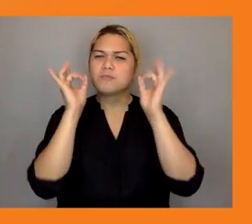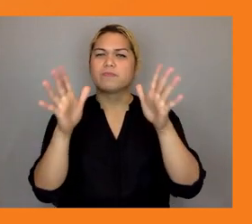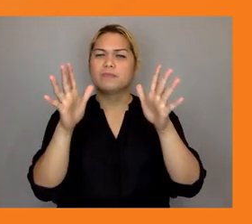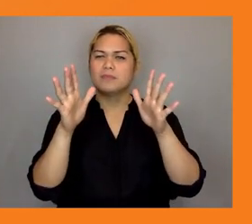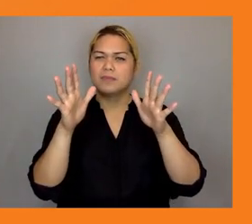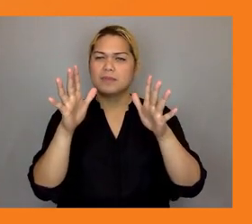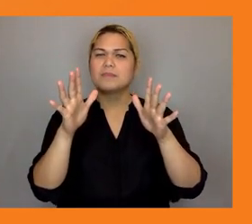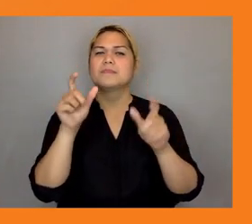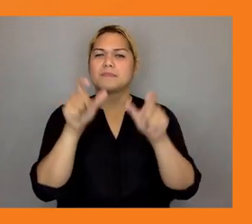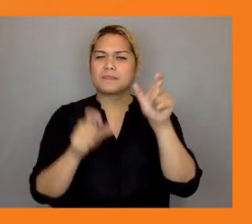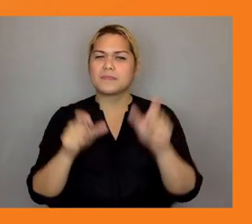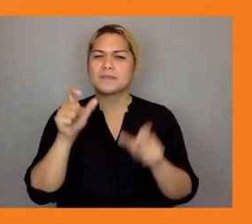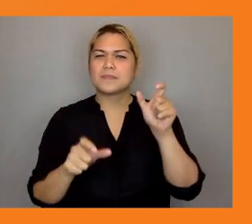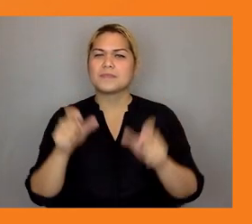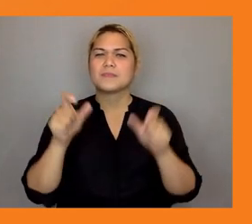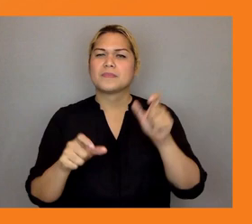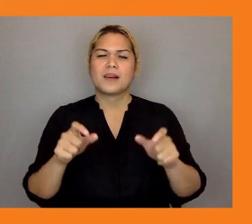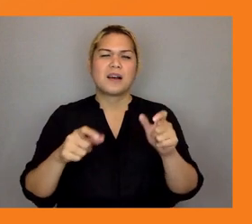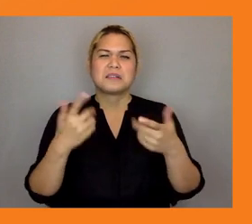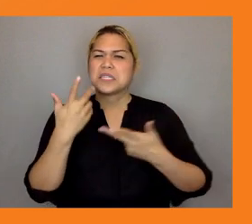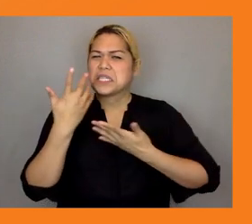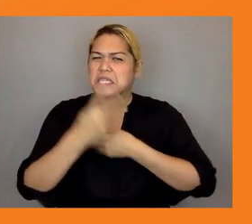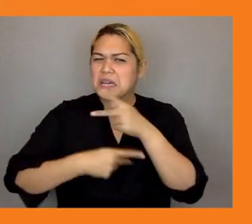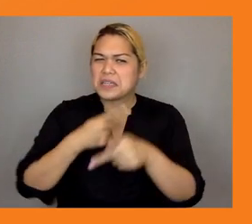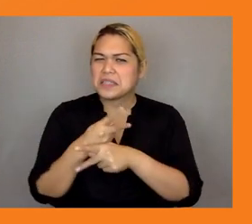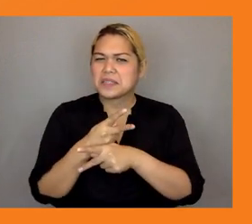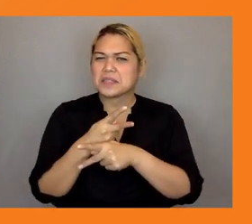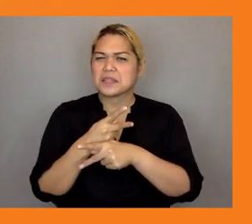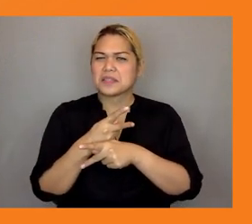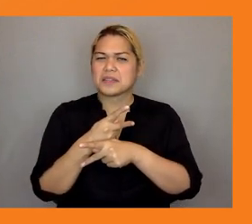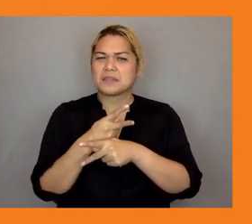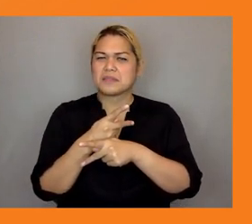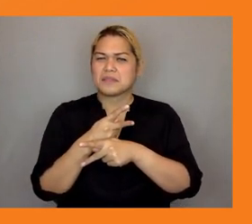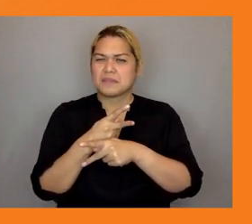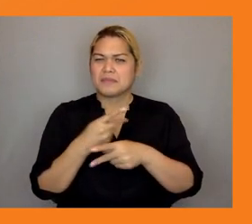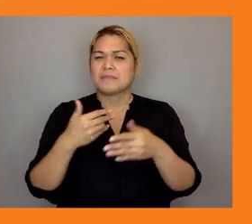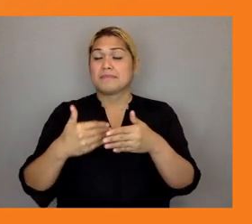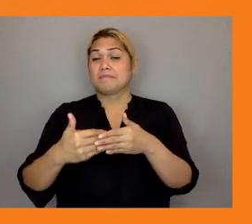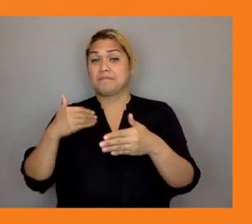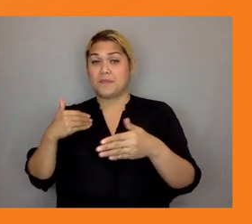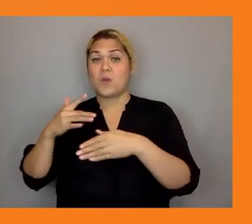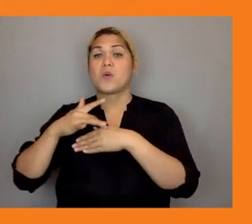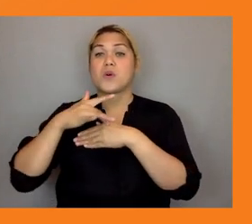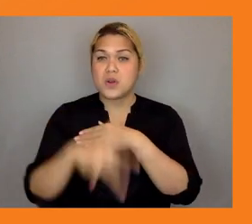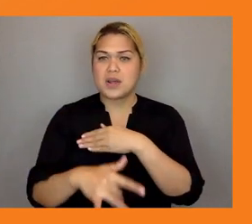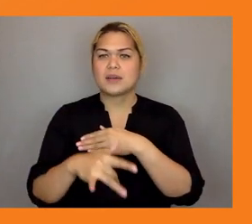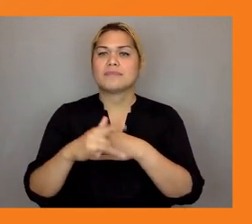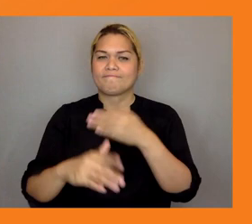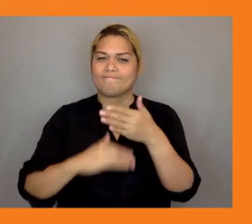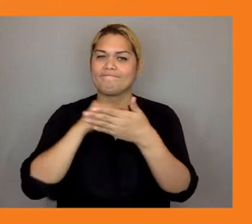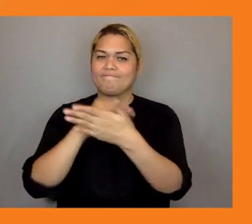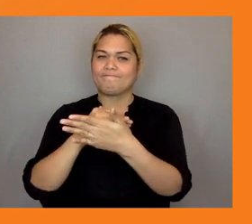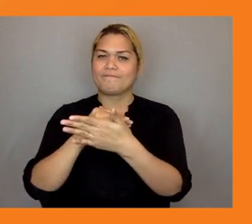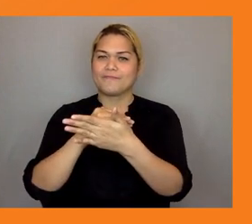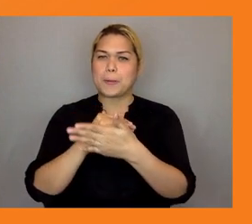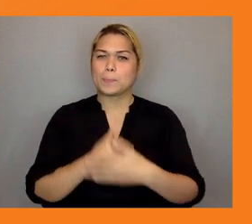interventions we can make early that can help societies that can help youth take advantage of the opportunities